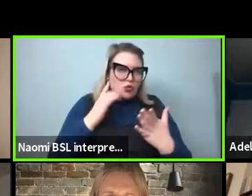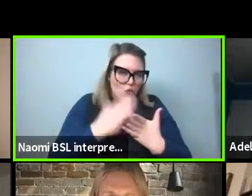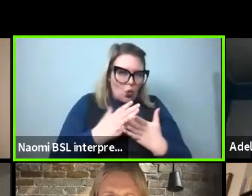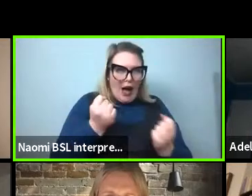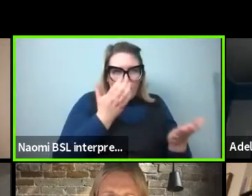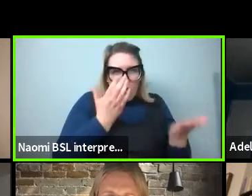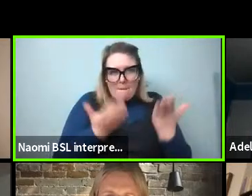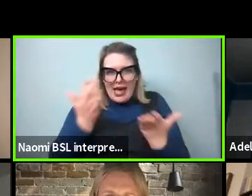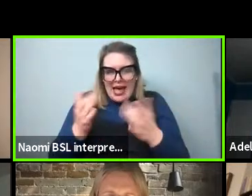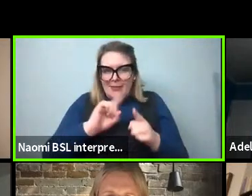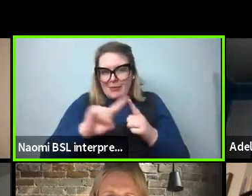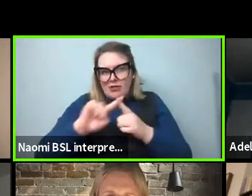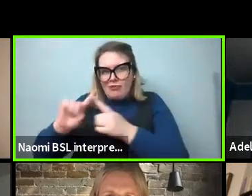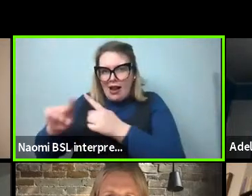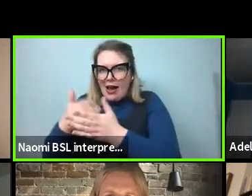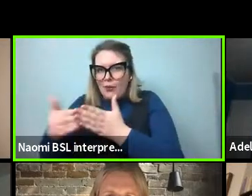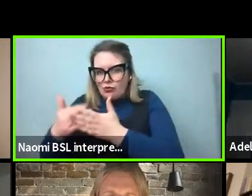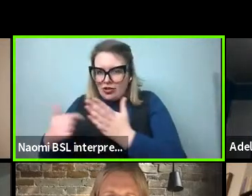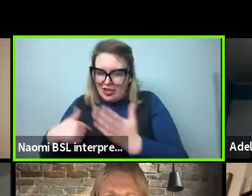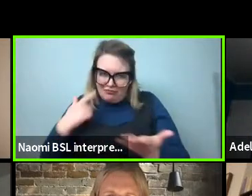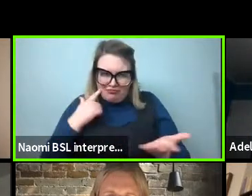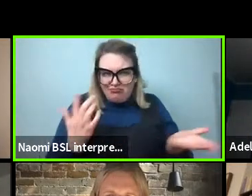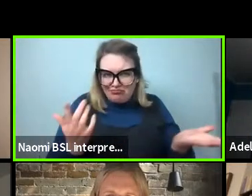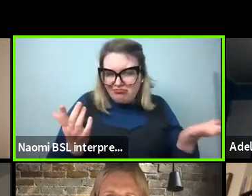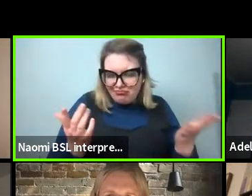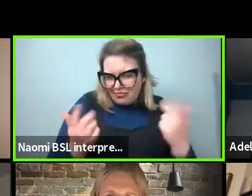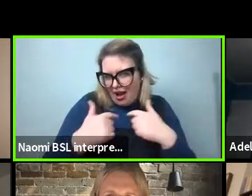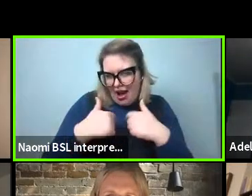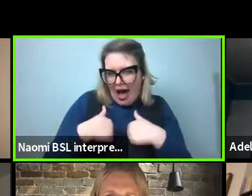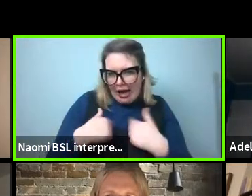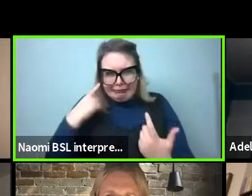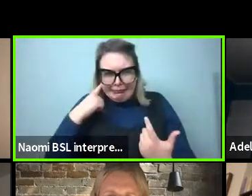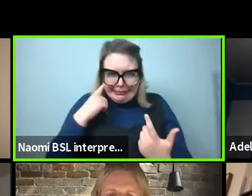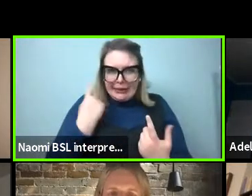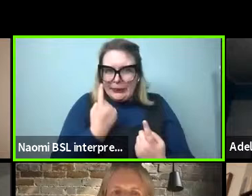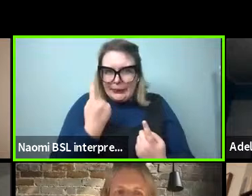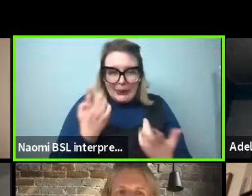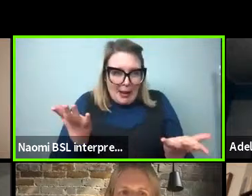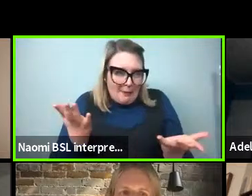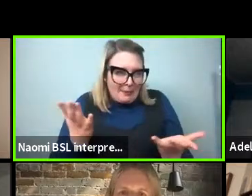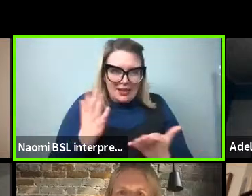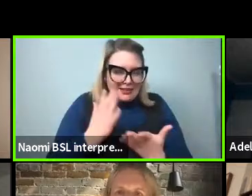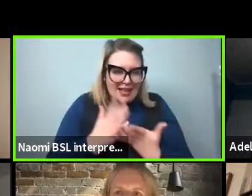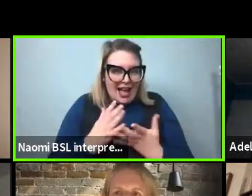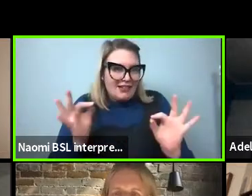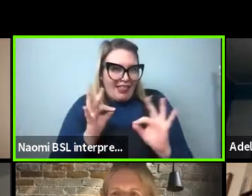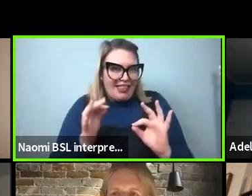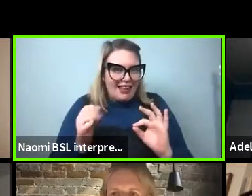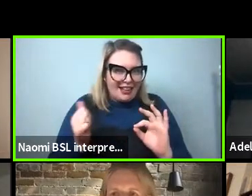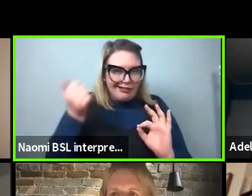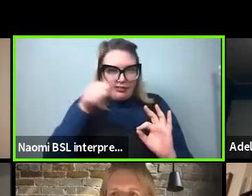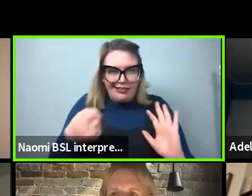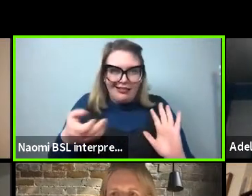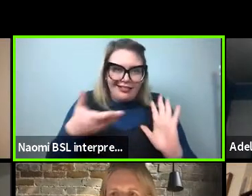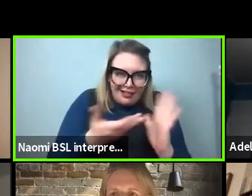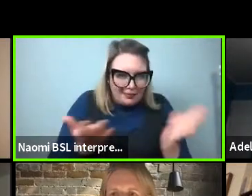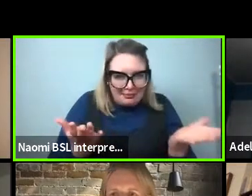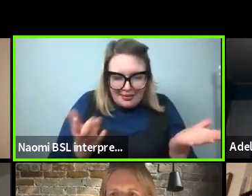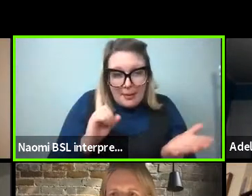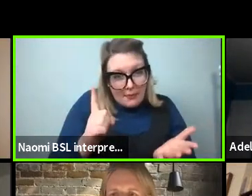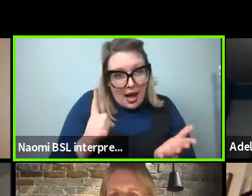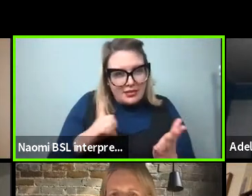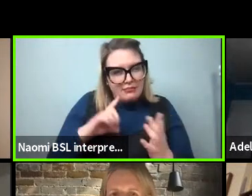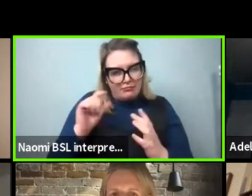And I don't know exactly, I haven't got any, anything, uh, fancy to say for how to solve that problem, but I completely agree with the intuition